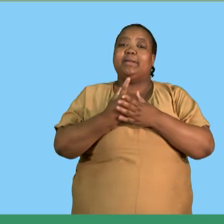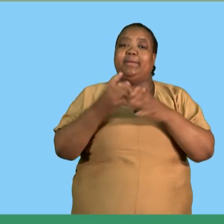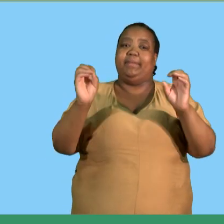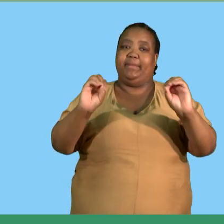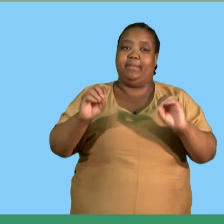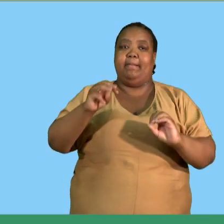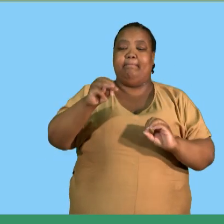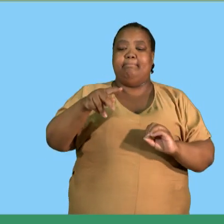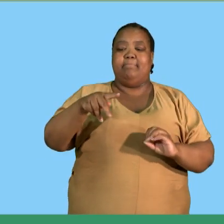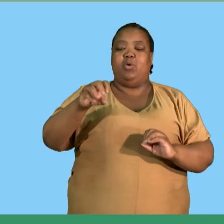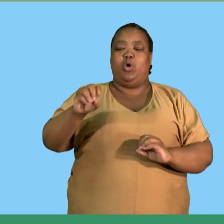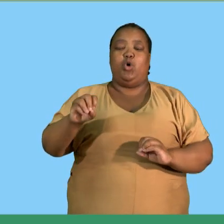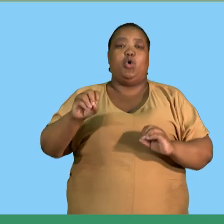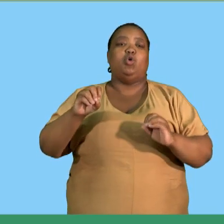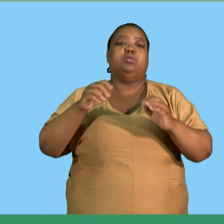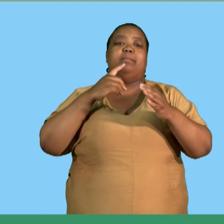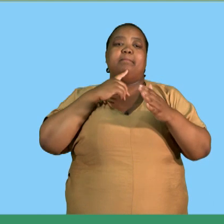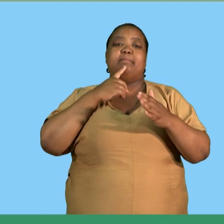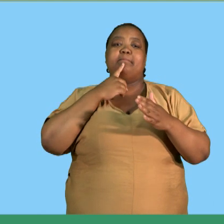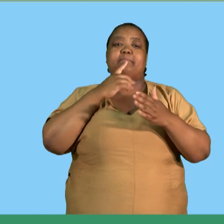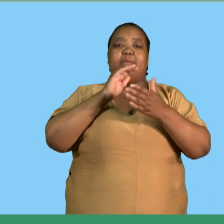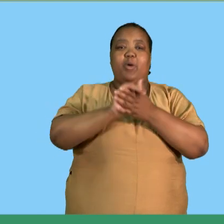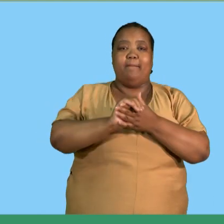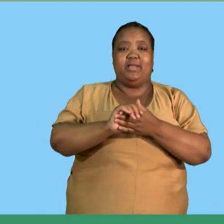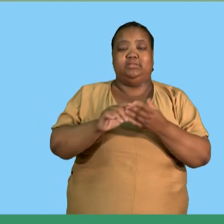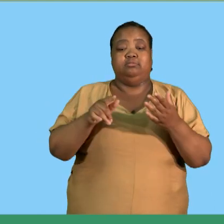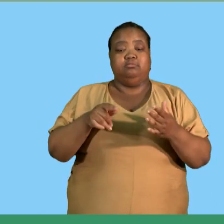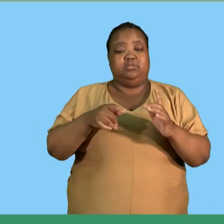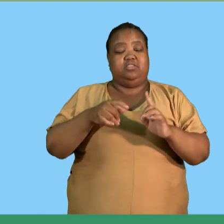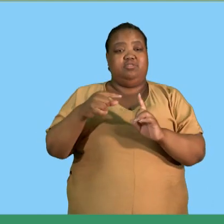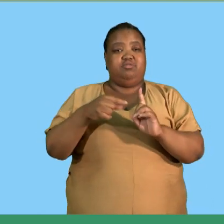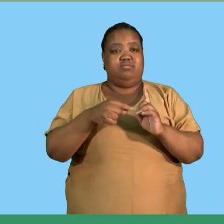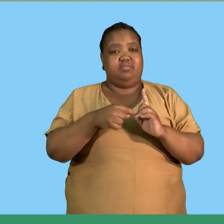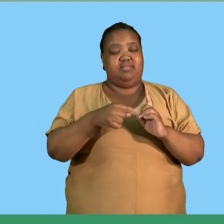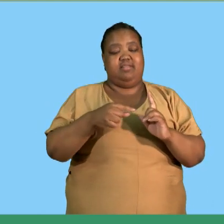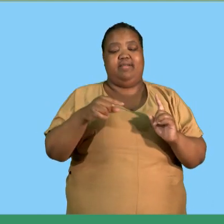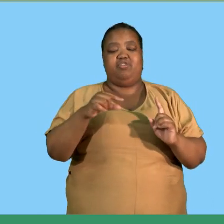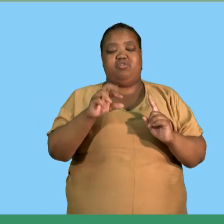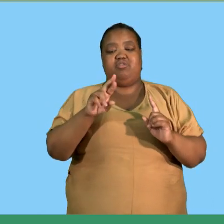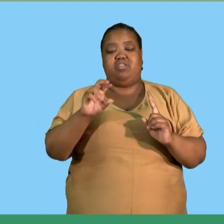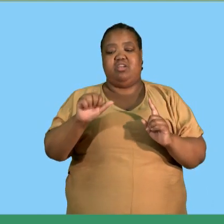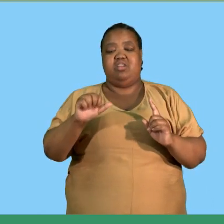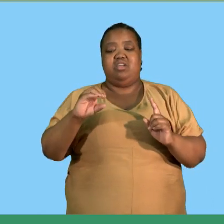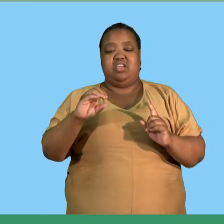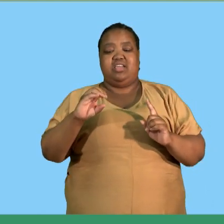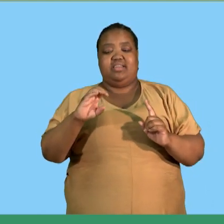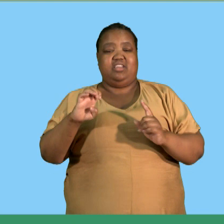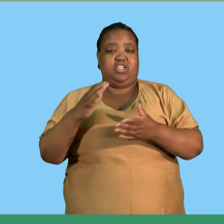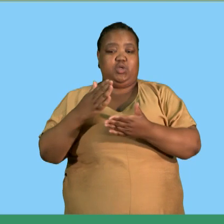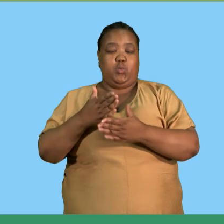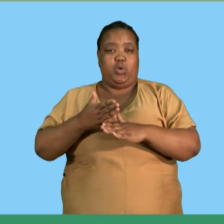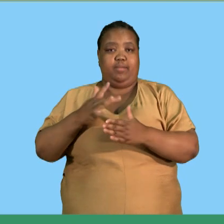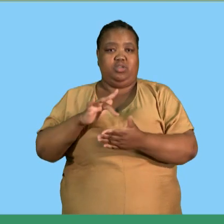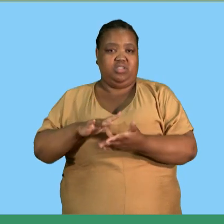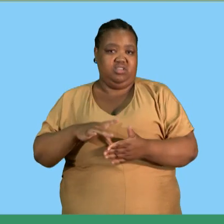with him if she would have a relationship with him and then the company does not